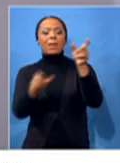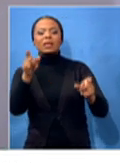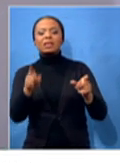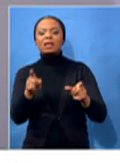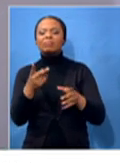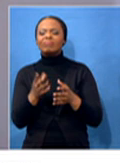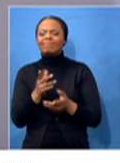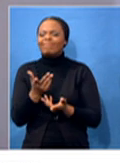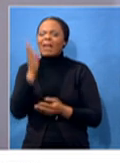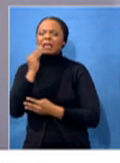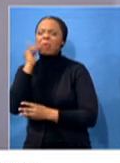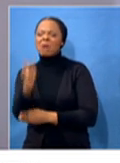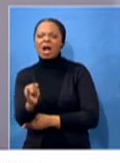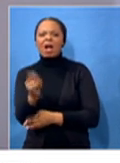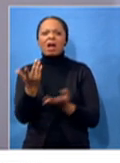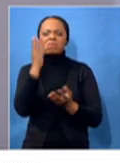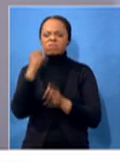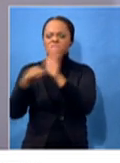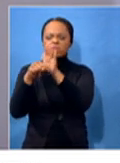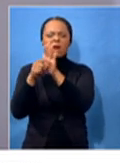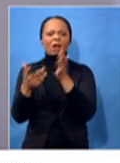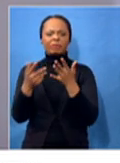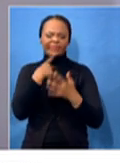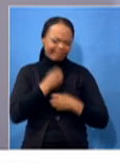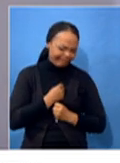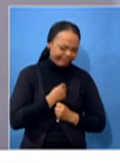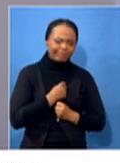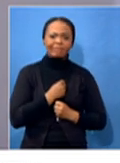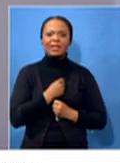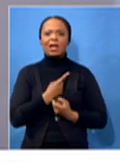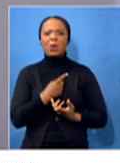scared about perhaps losing their place or losing their contract.